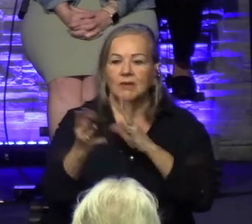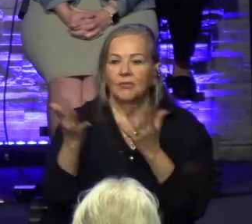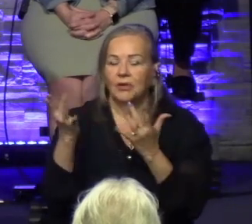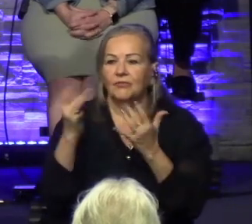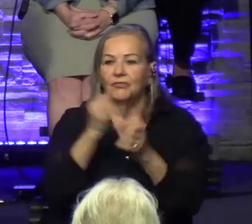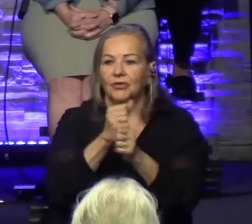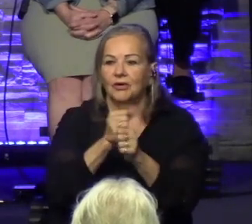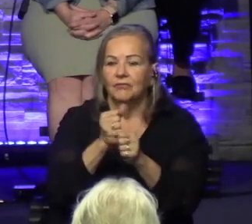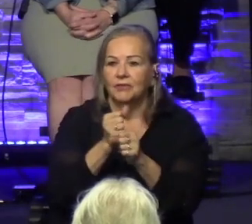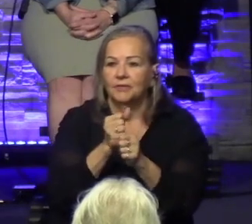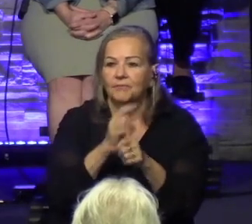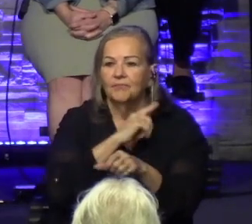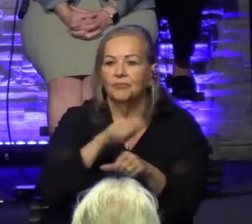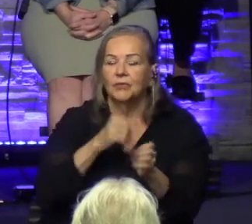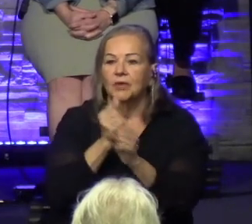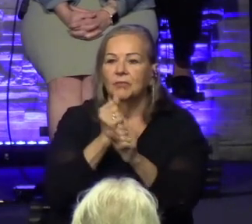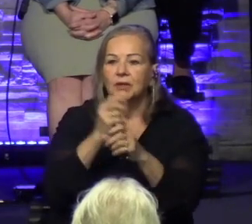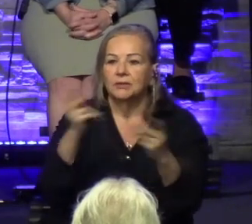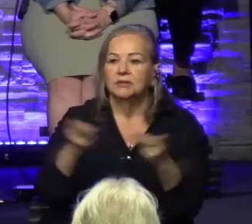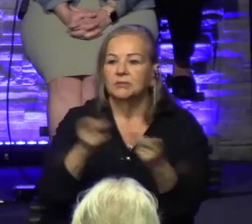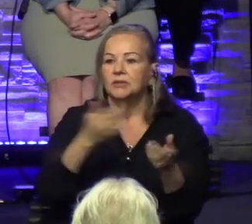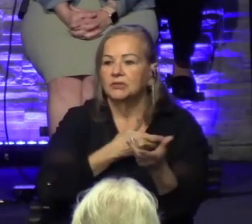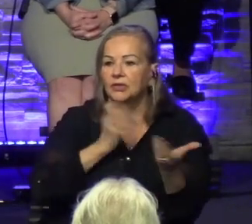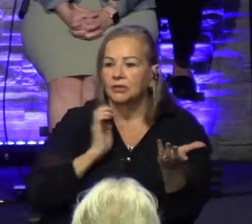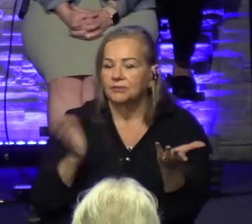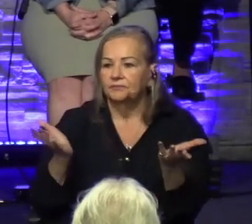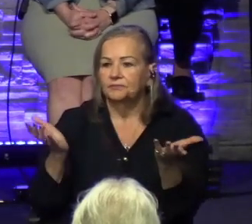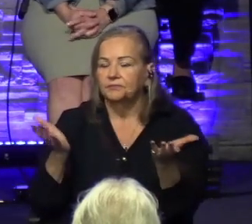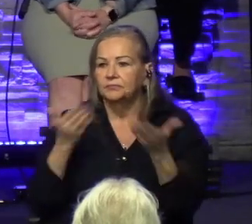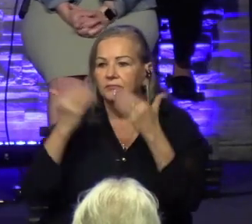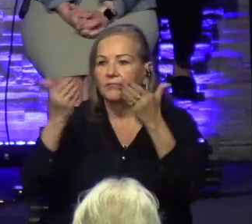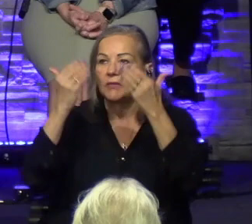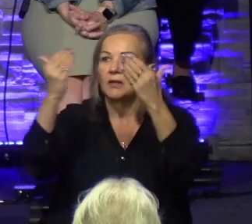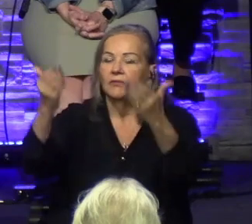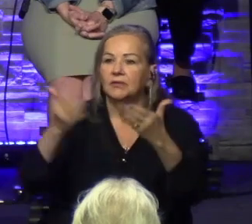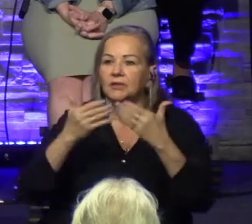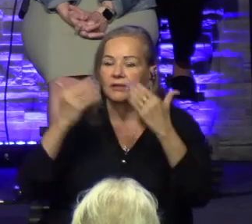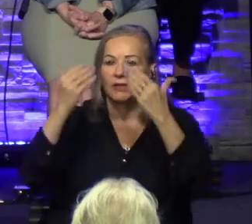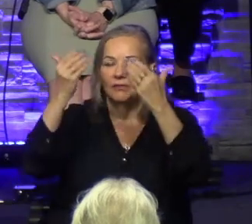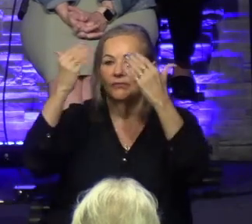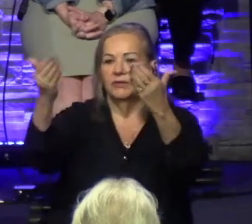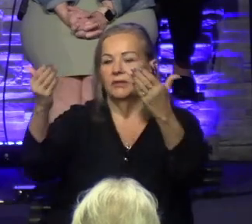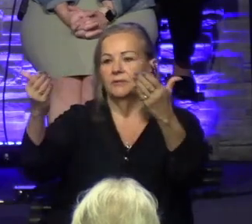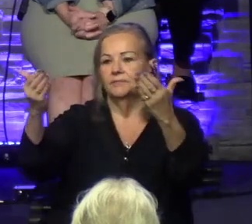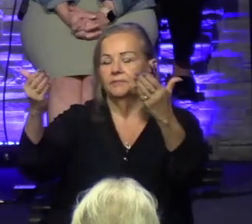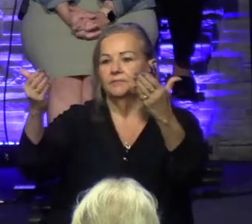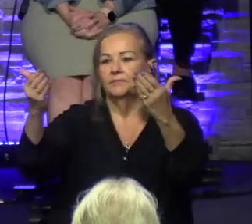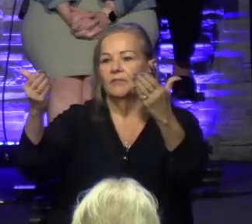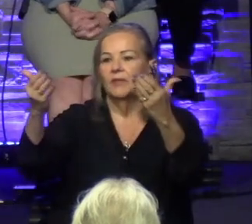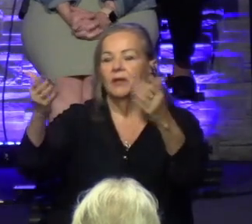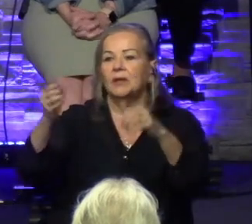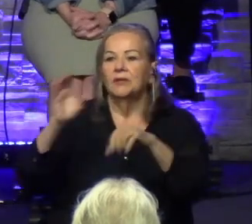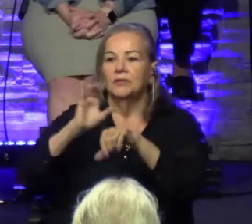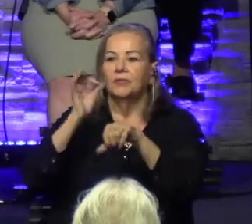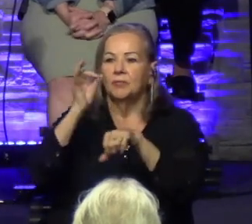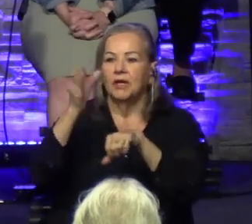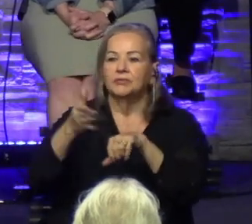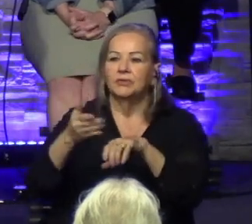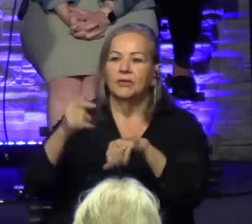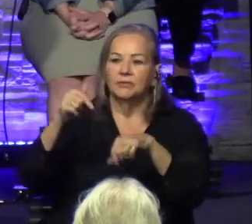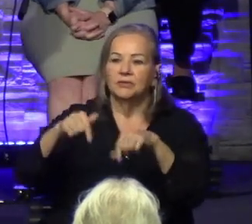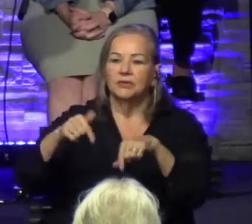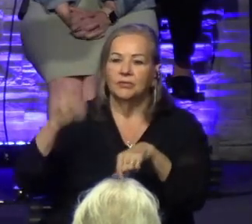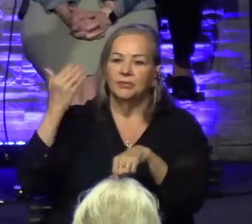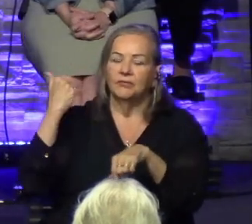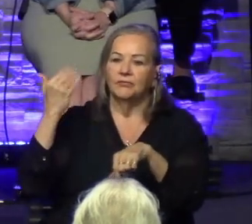But we made this place ours. And thankfully, thankfully by the previous pastors that were here were wise